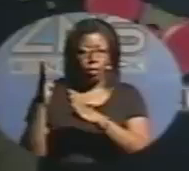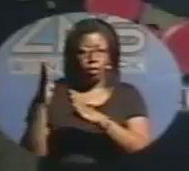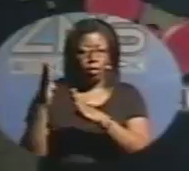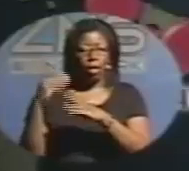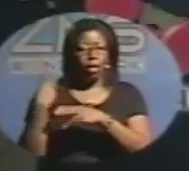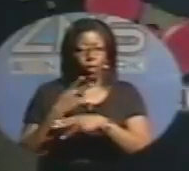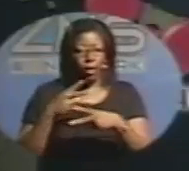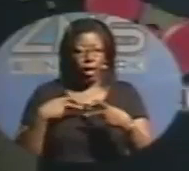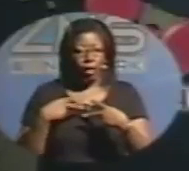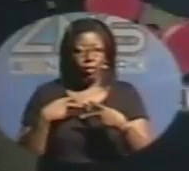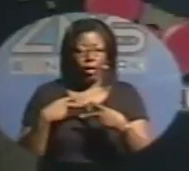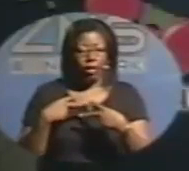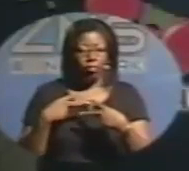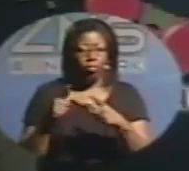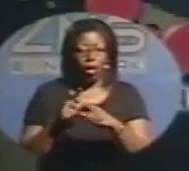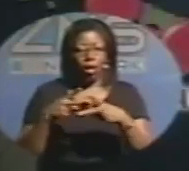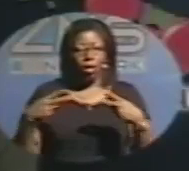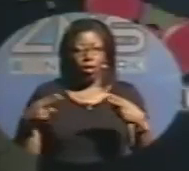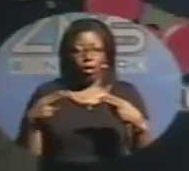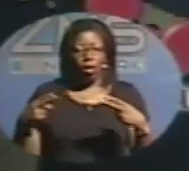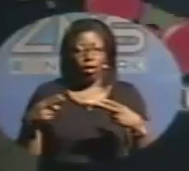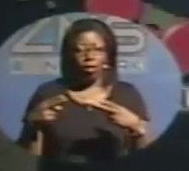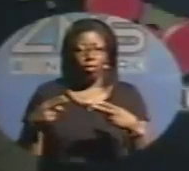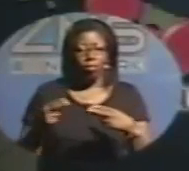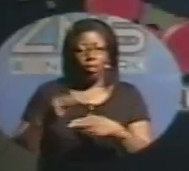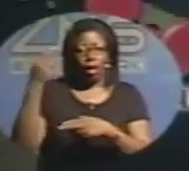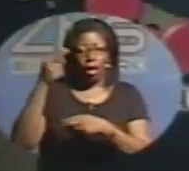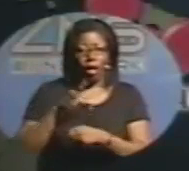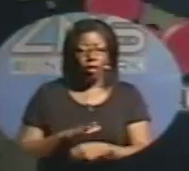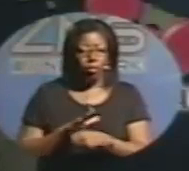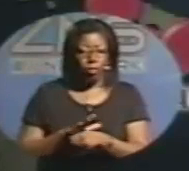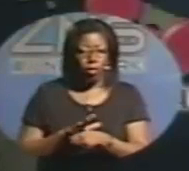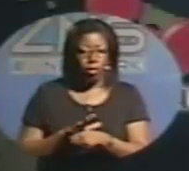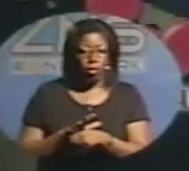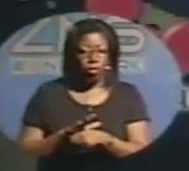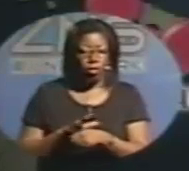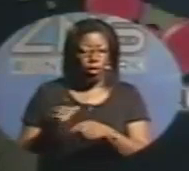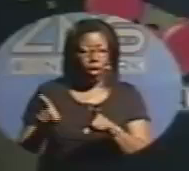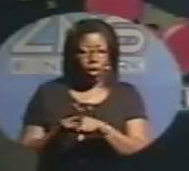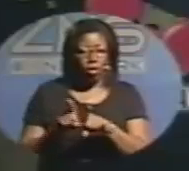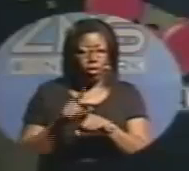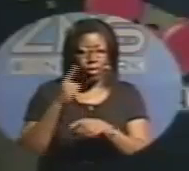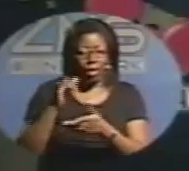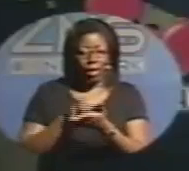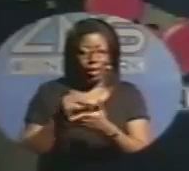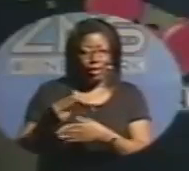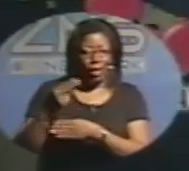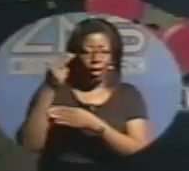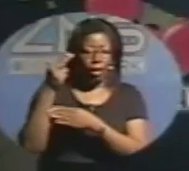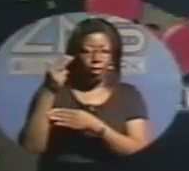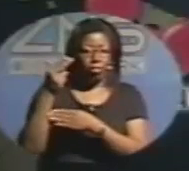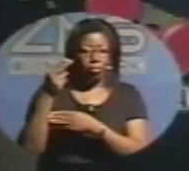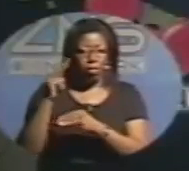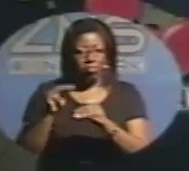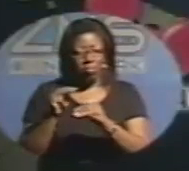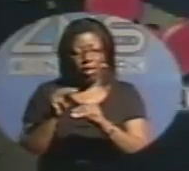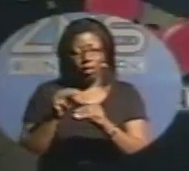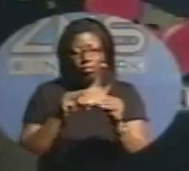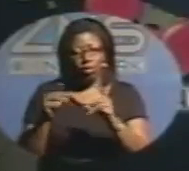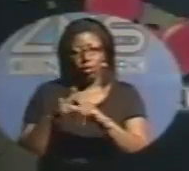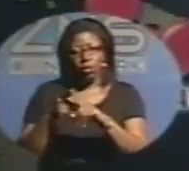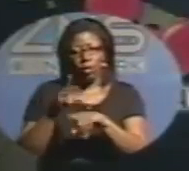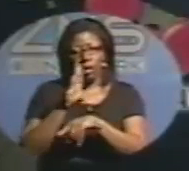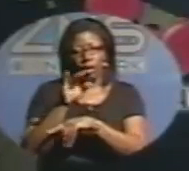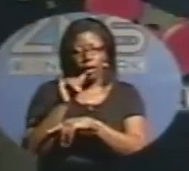we do have this large high-pressure system in the Atlantic, and models are also suggesting that this high might retreat towards the east.